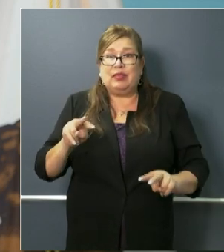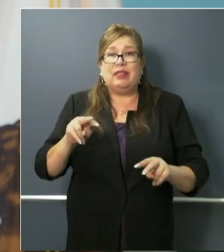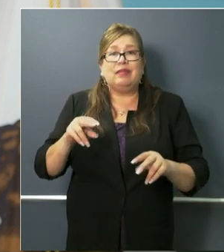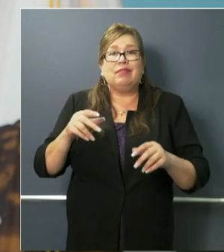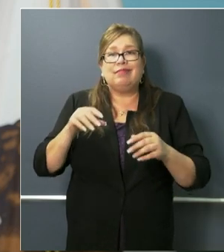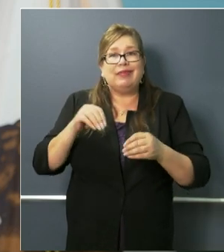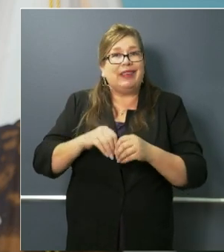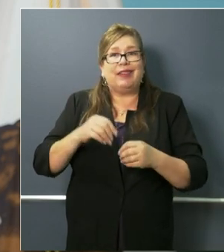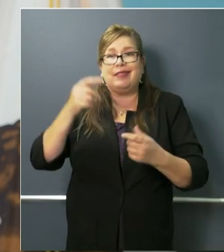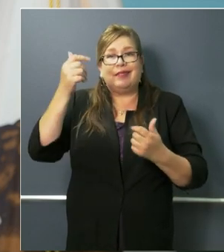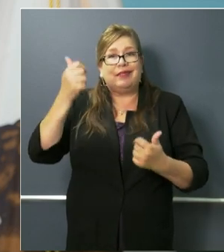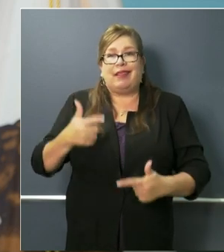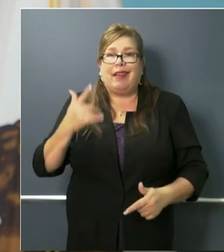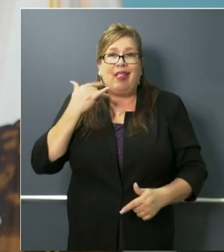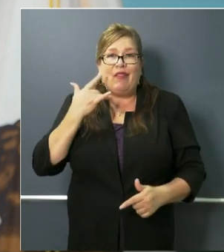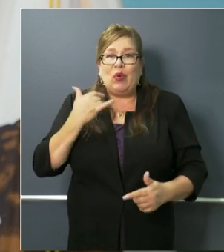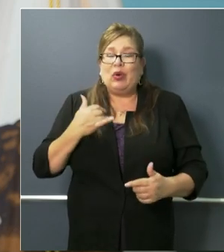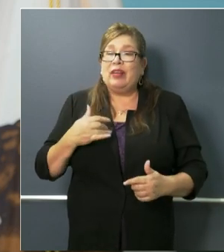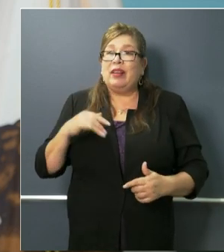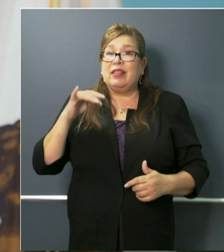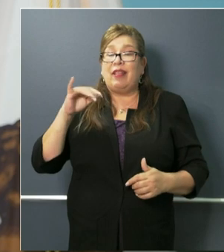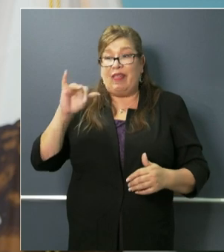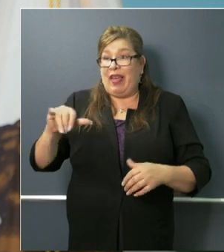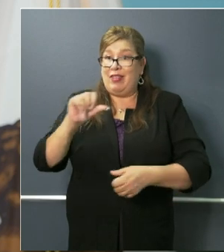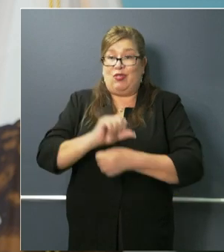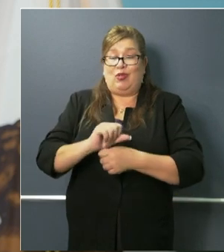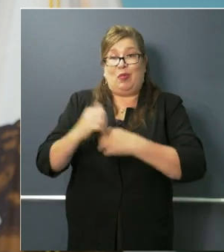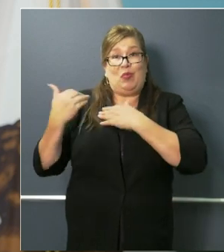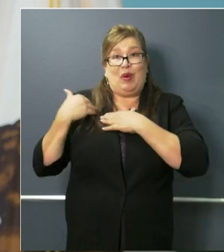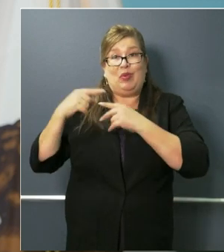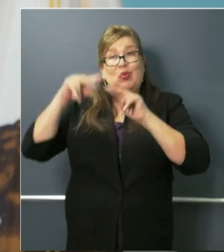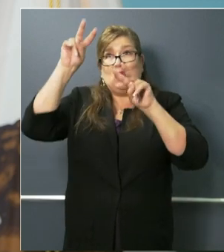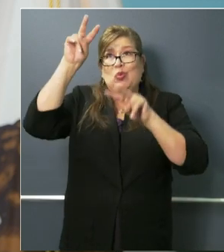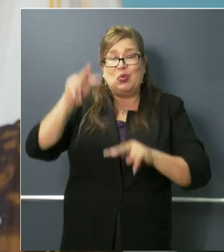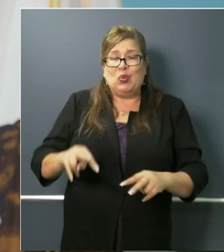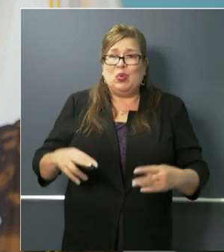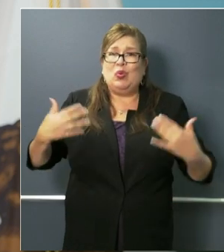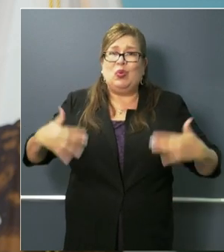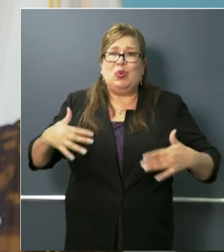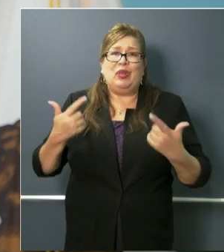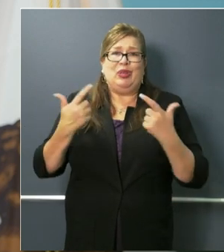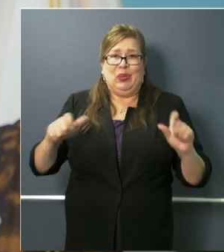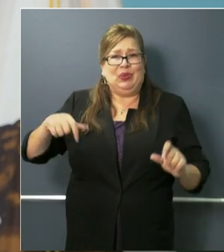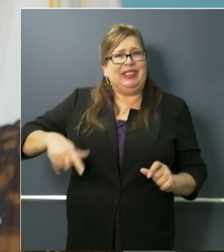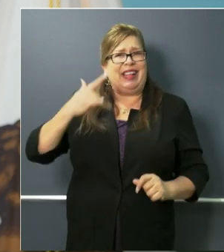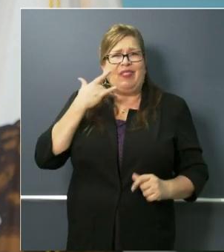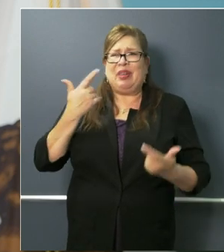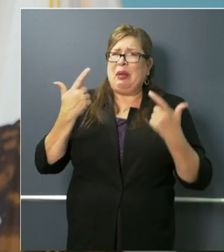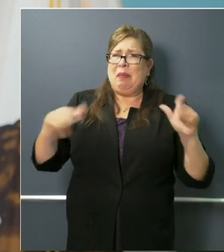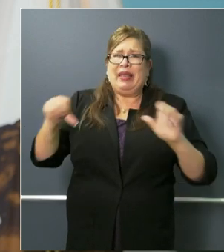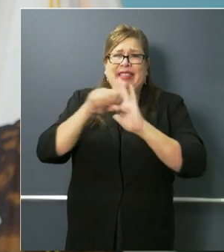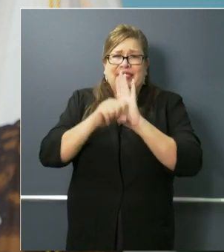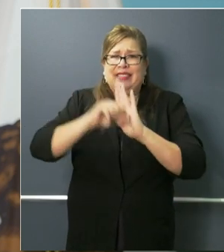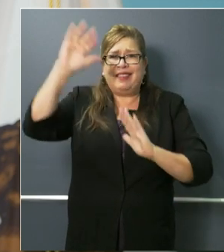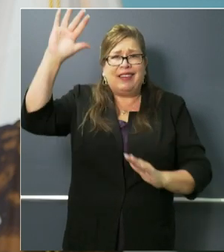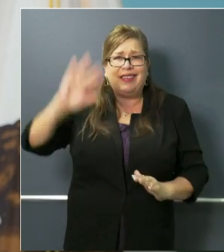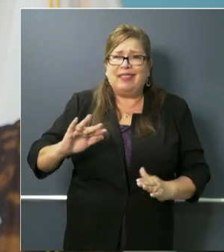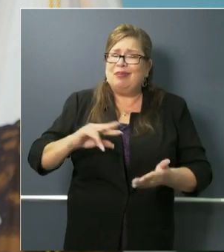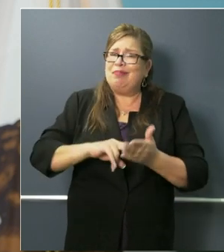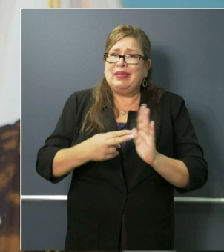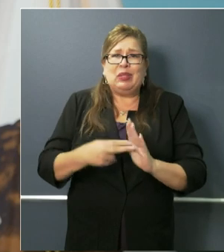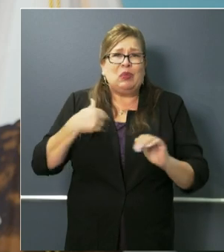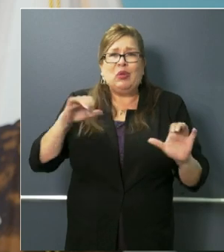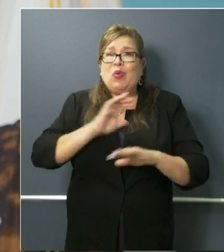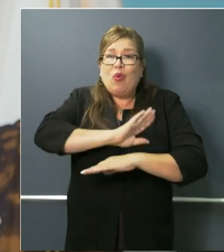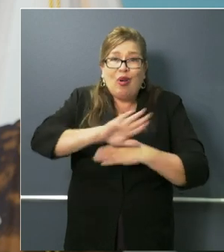of california so this task is huge again the nation state of california uh and we're doing everything in our power